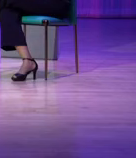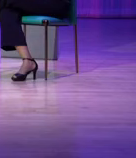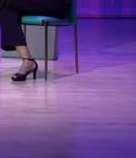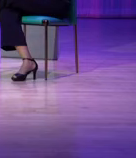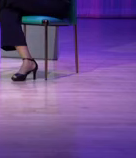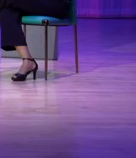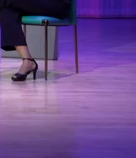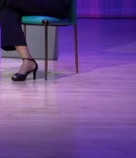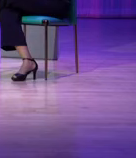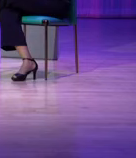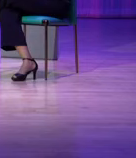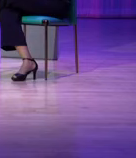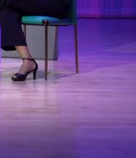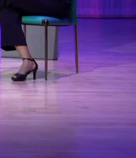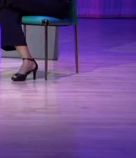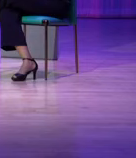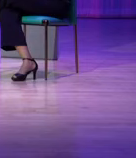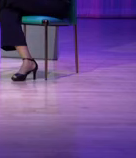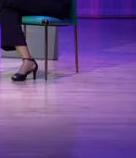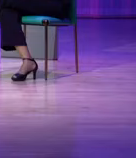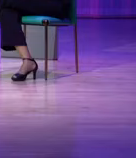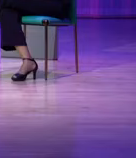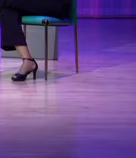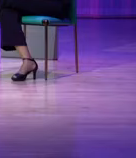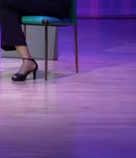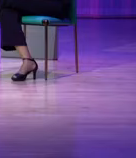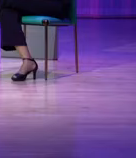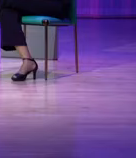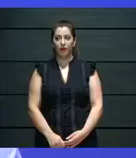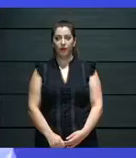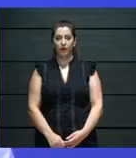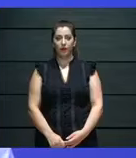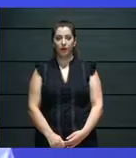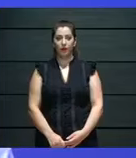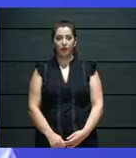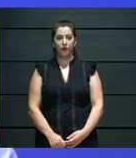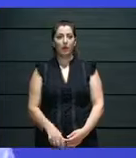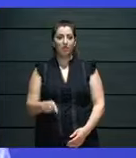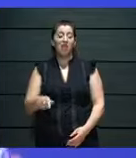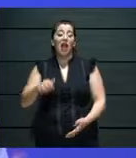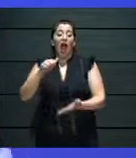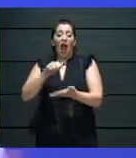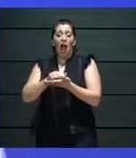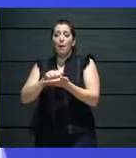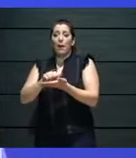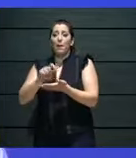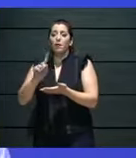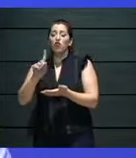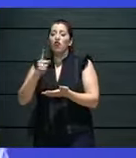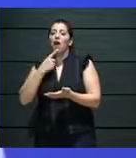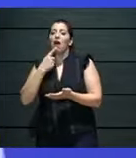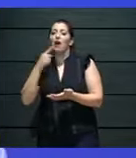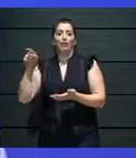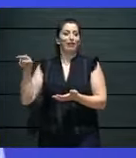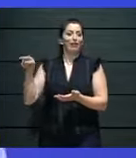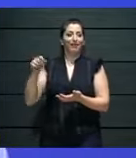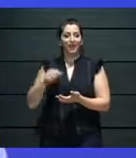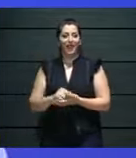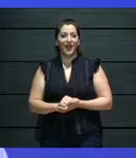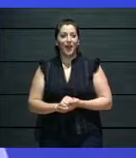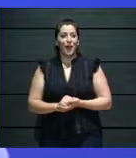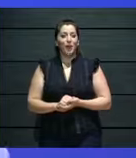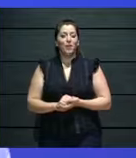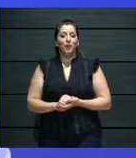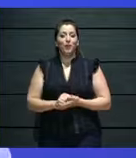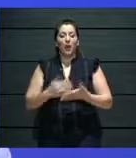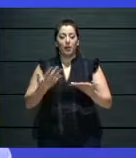something that we are literally embarking upon now. But one of the ways that even though with and without COVID will keep ongoing is by being very